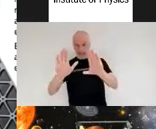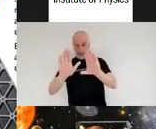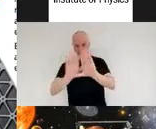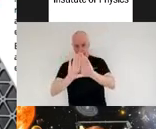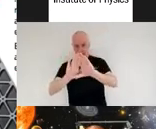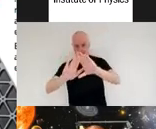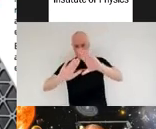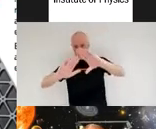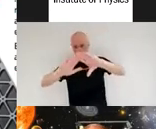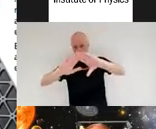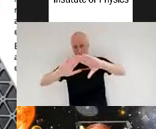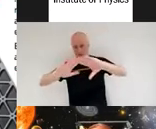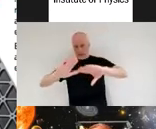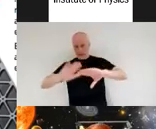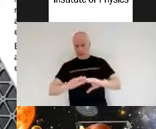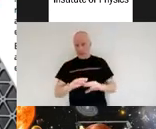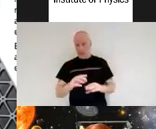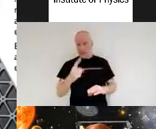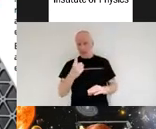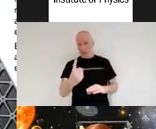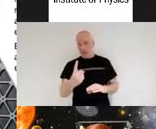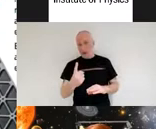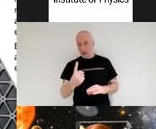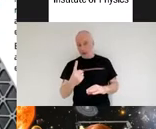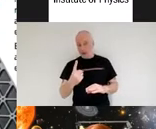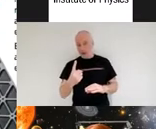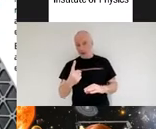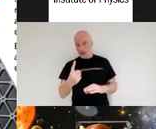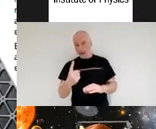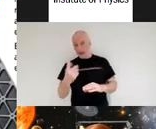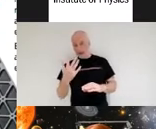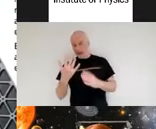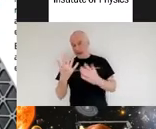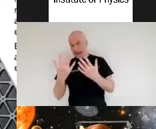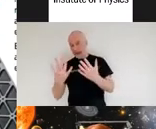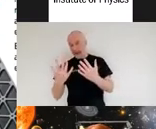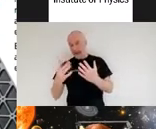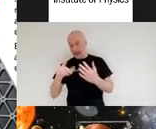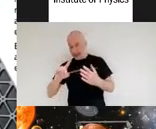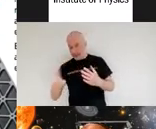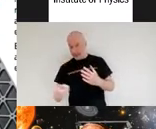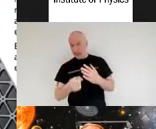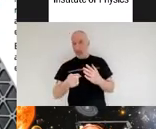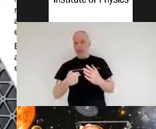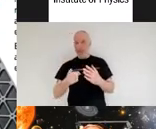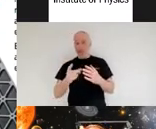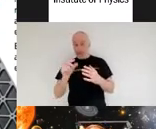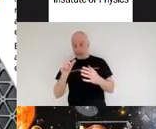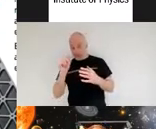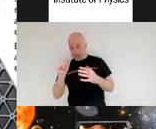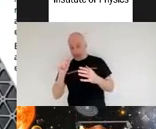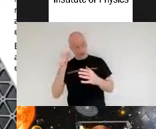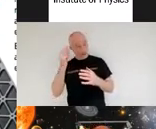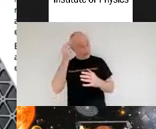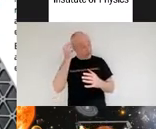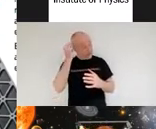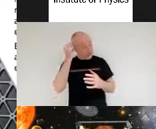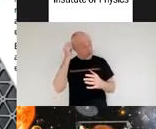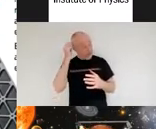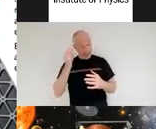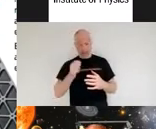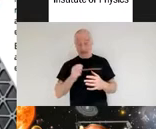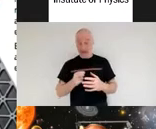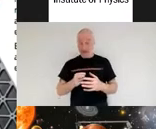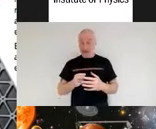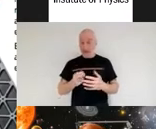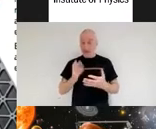to within one ten thousandth the thickness of a human hair and this had to be done over a long time we had a